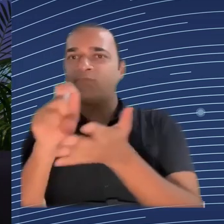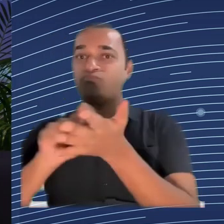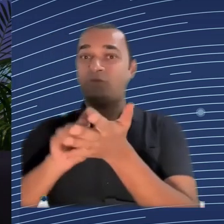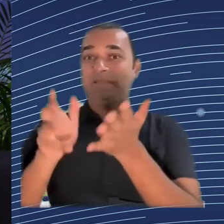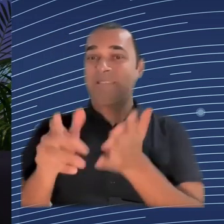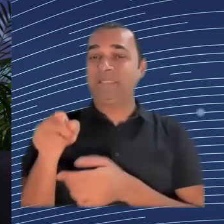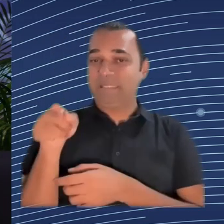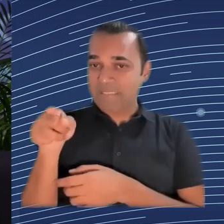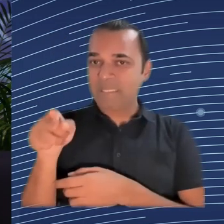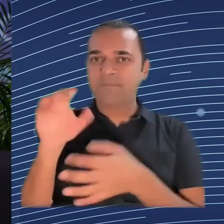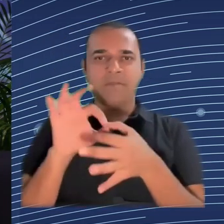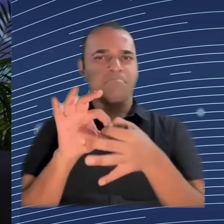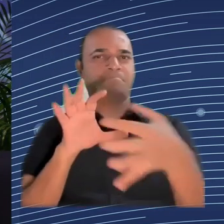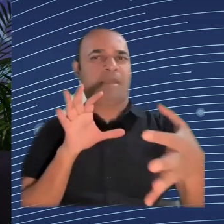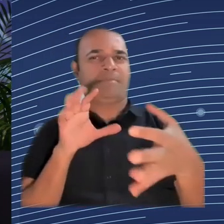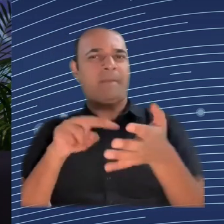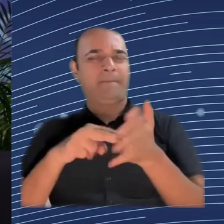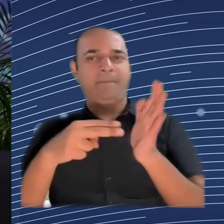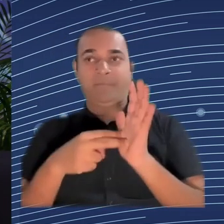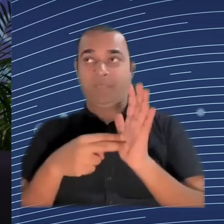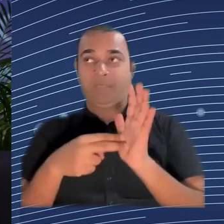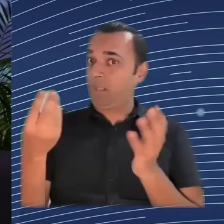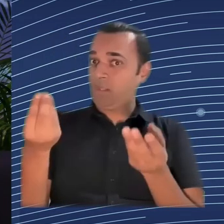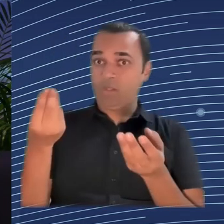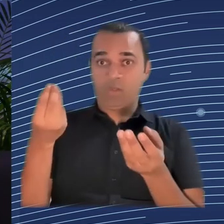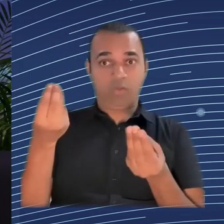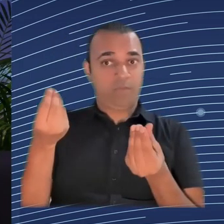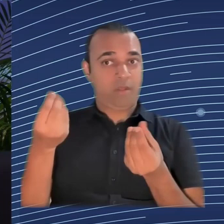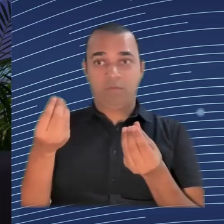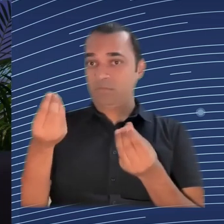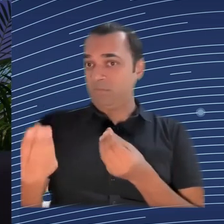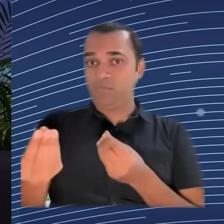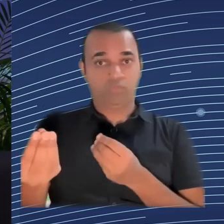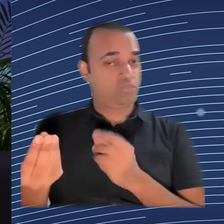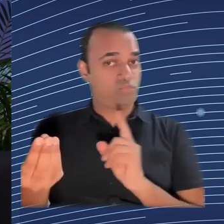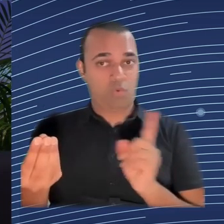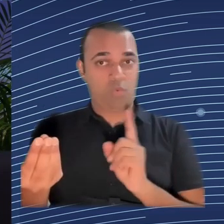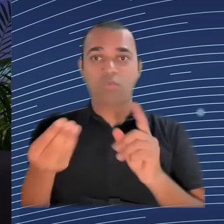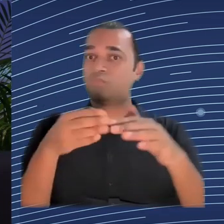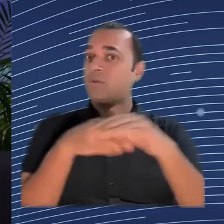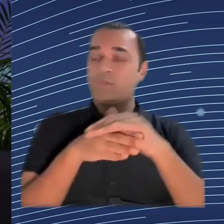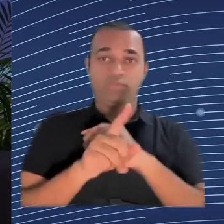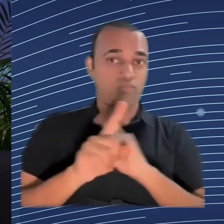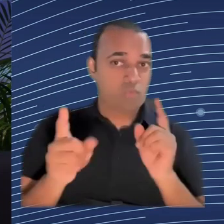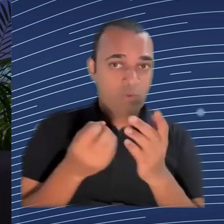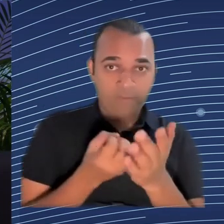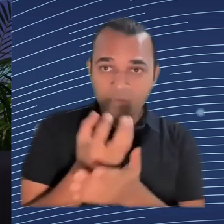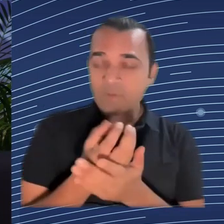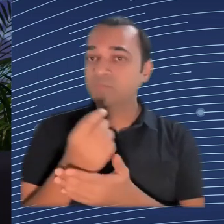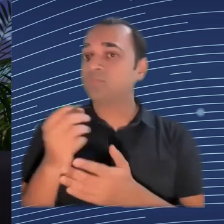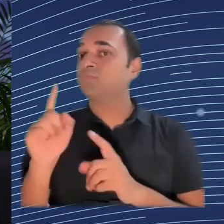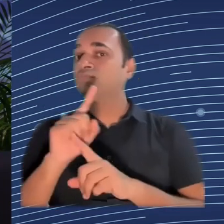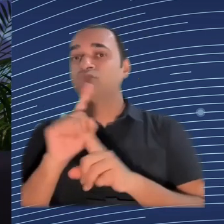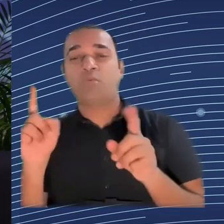have an issue that has to be regulated. AI can deliver as an innovation, and for that,